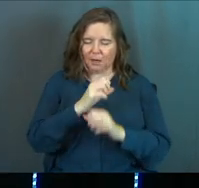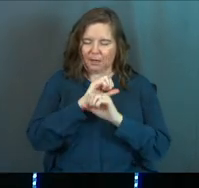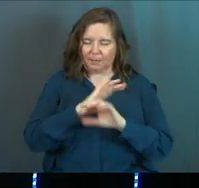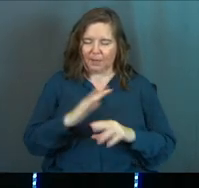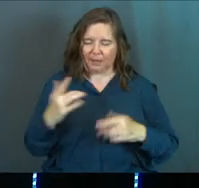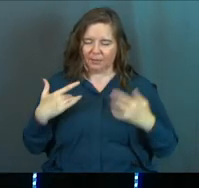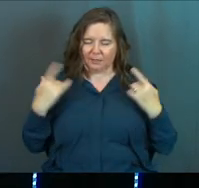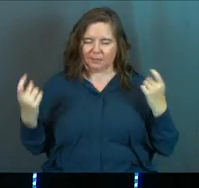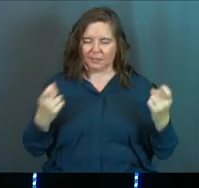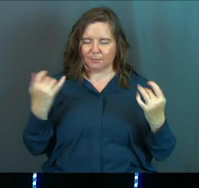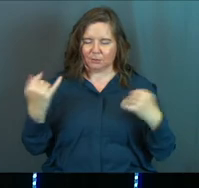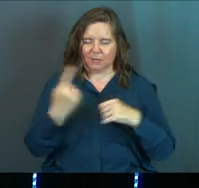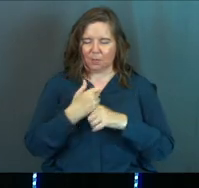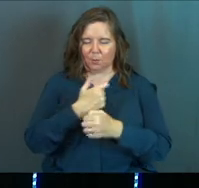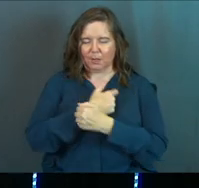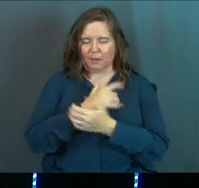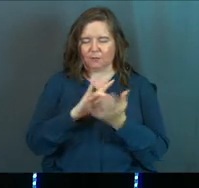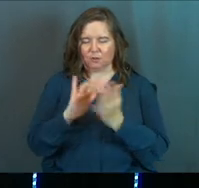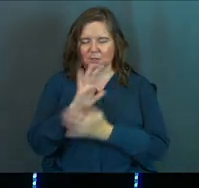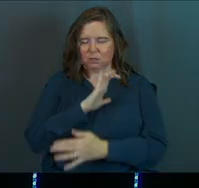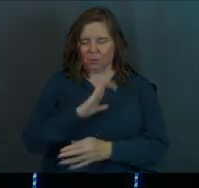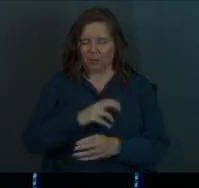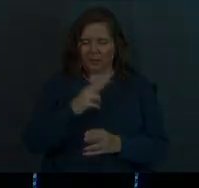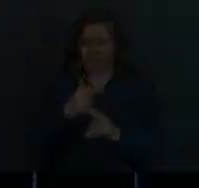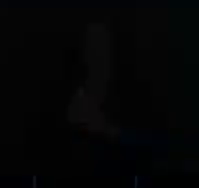celebrations today. We love you, Jesus, in Christ's name. Amen. Amen. Amen.